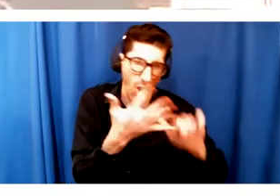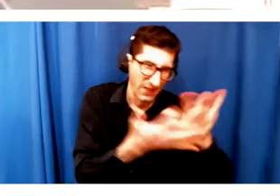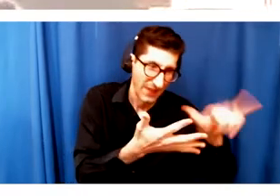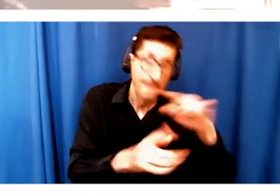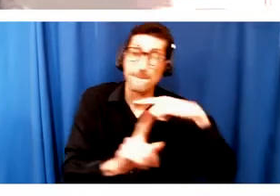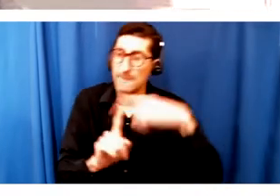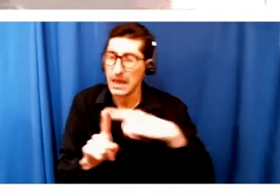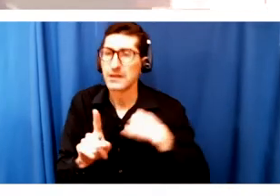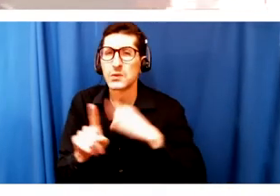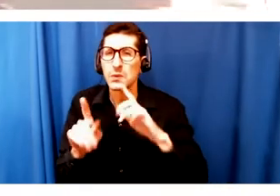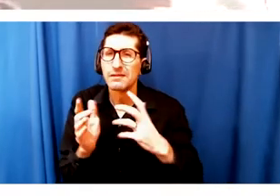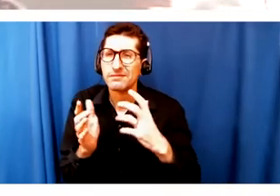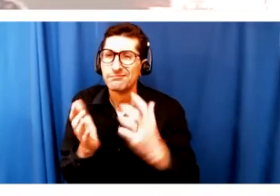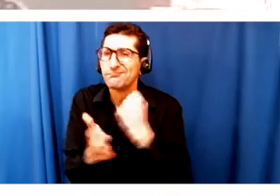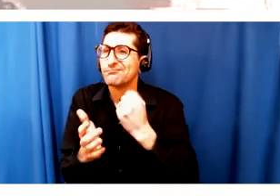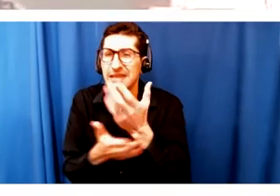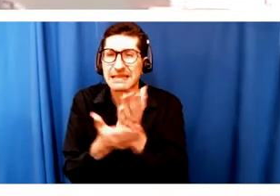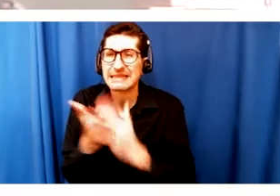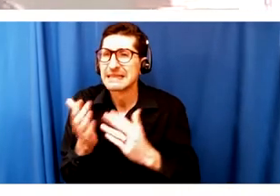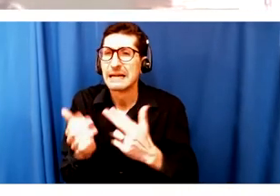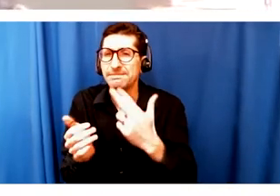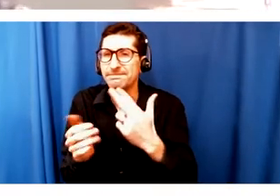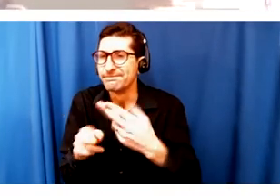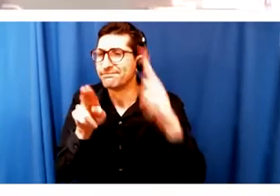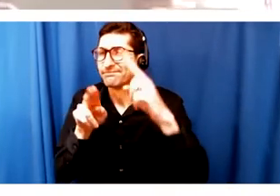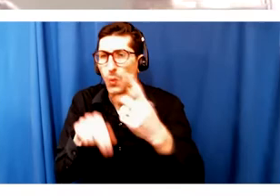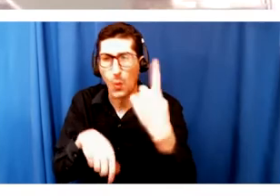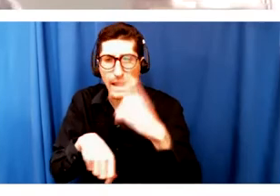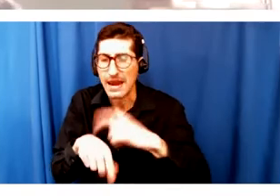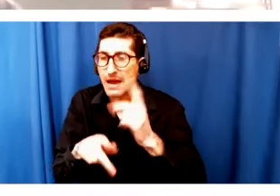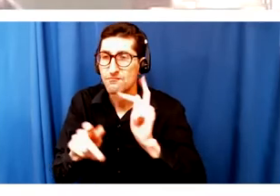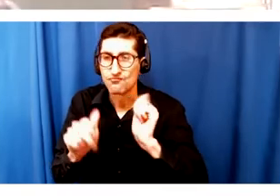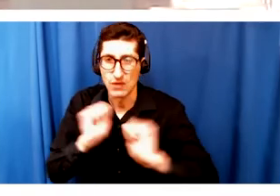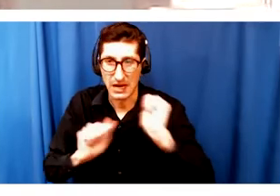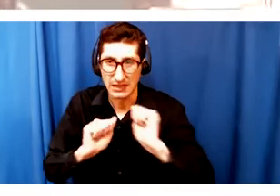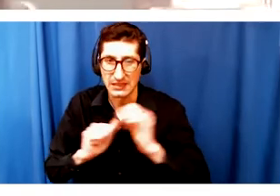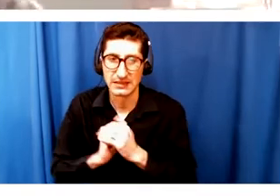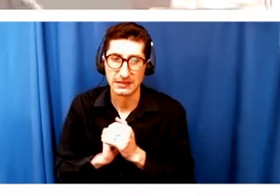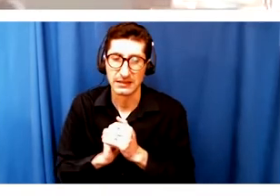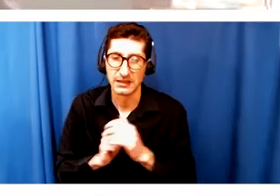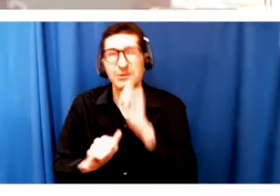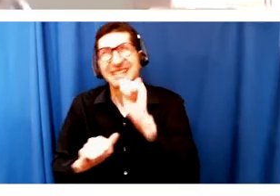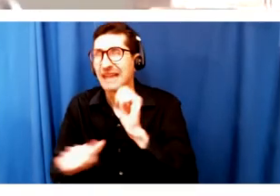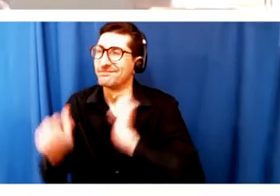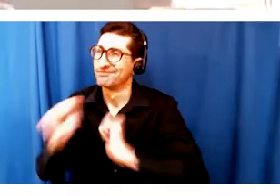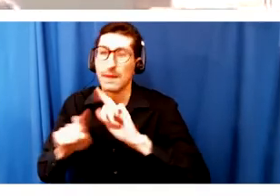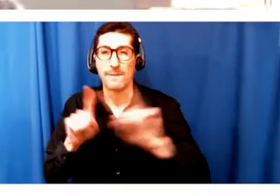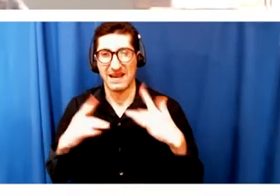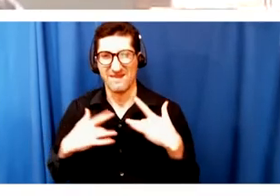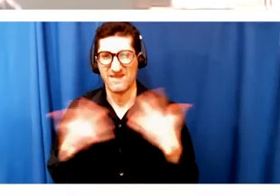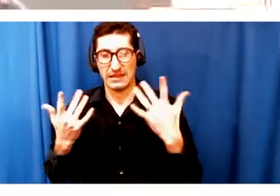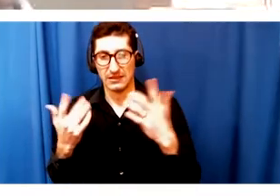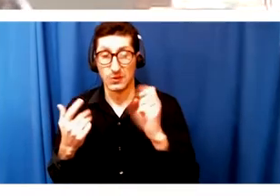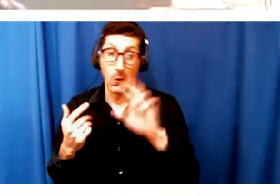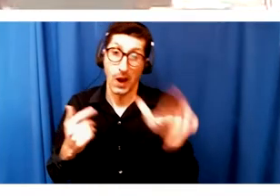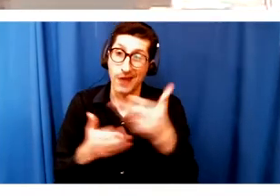productions. So this summer we worked, well, I shouldn't say productions, but let's call them events or other things in this